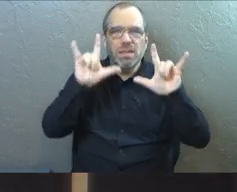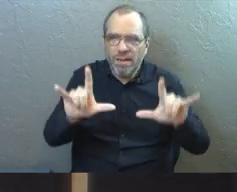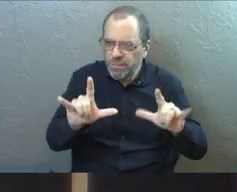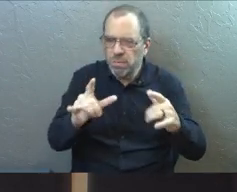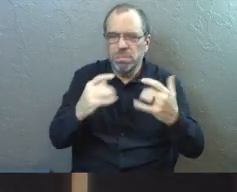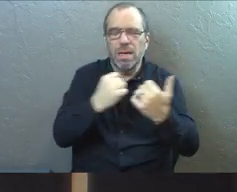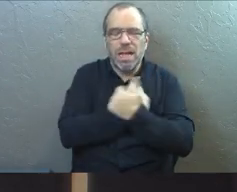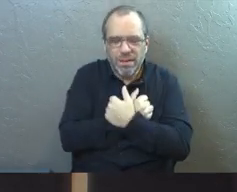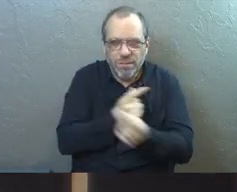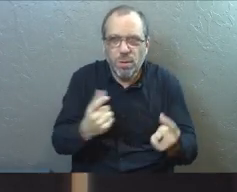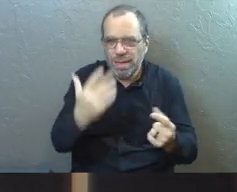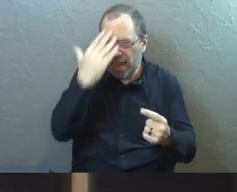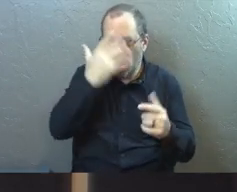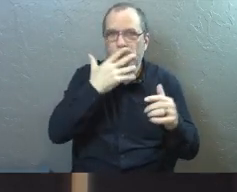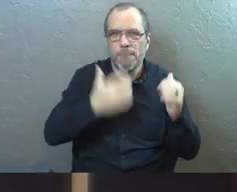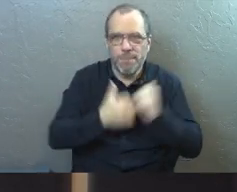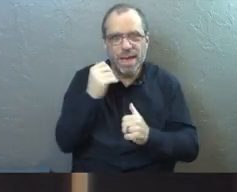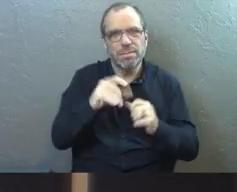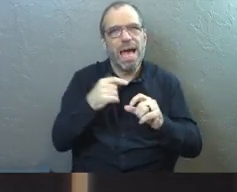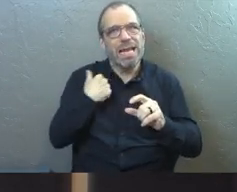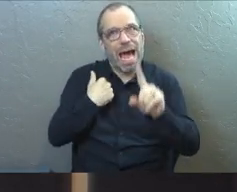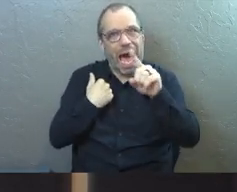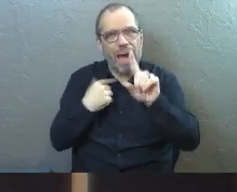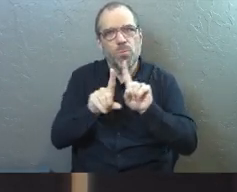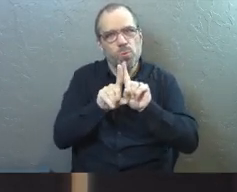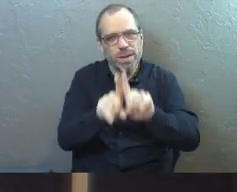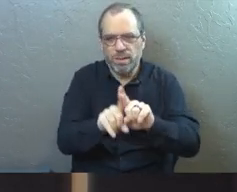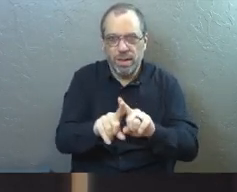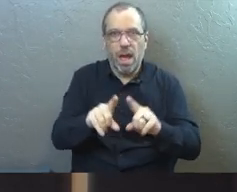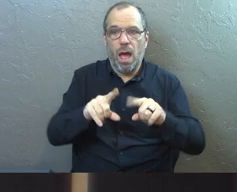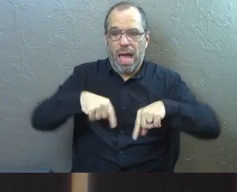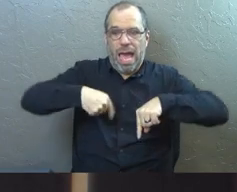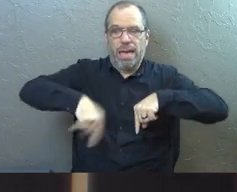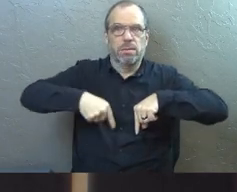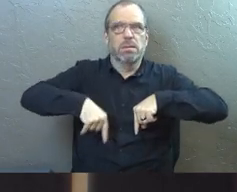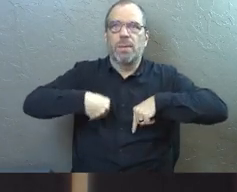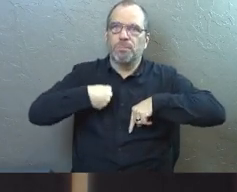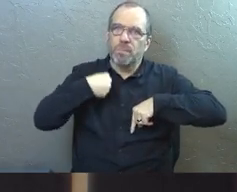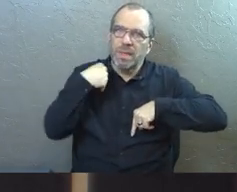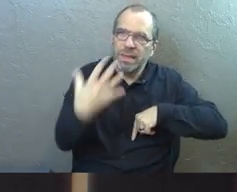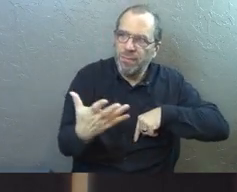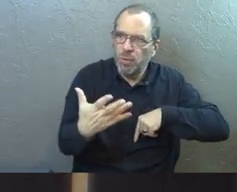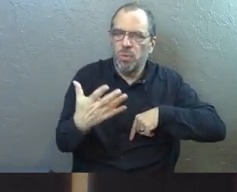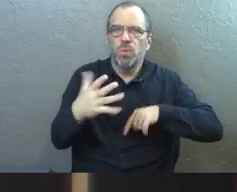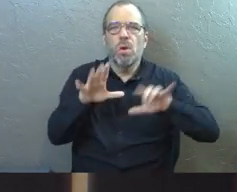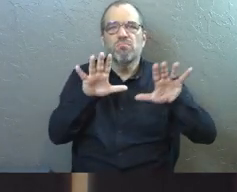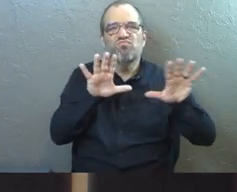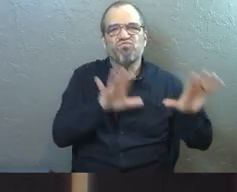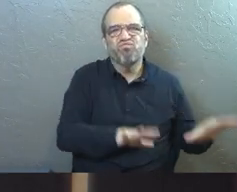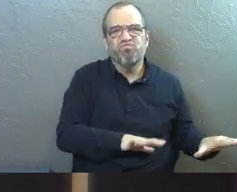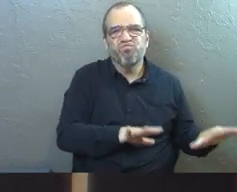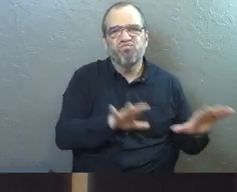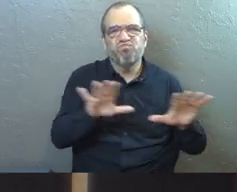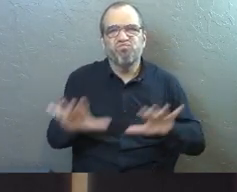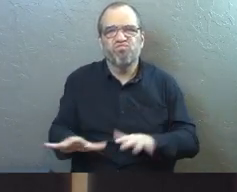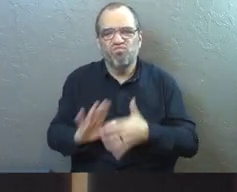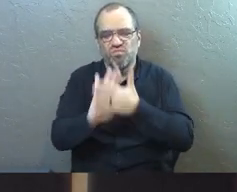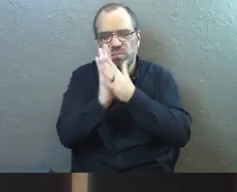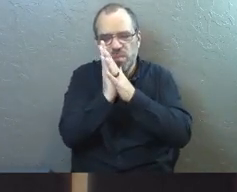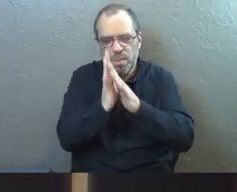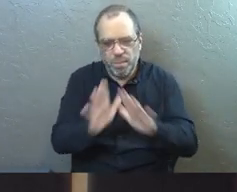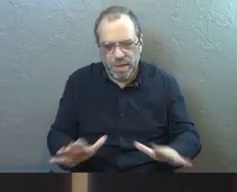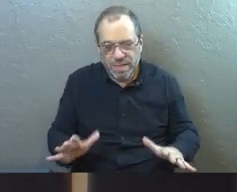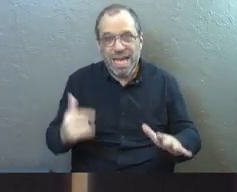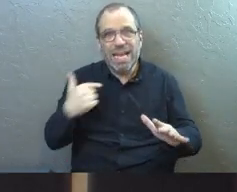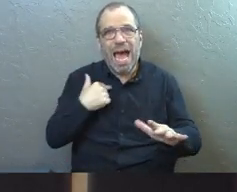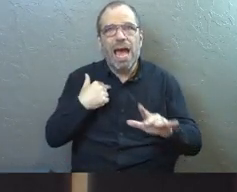love you and I know what's best and I'm walking with you. You don't have to feel anxious because I'm going to bring calm into your life and I'm going